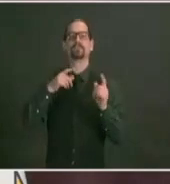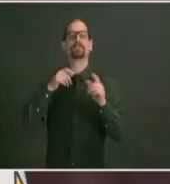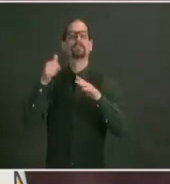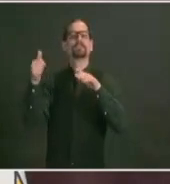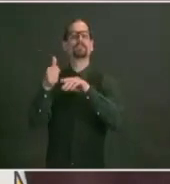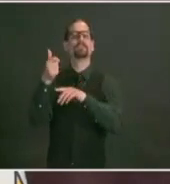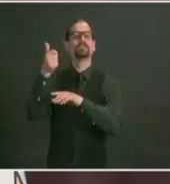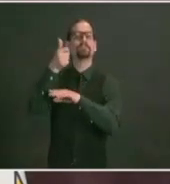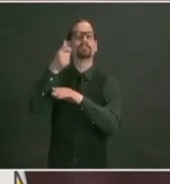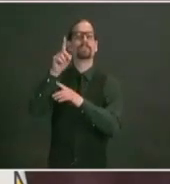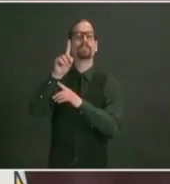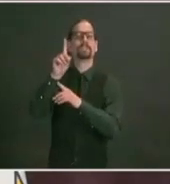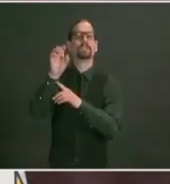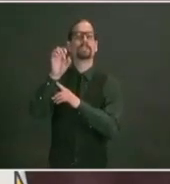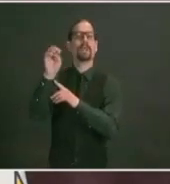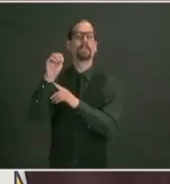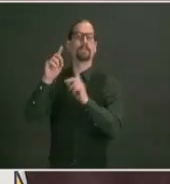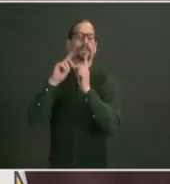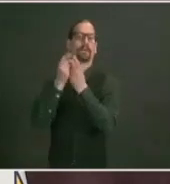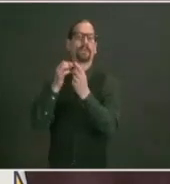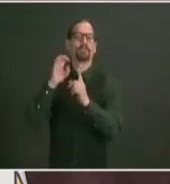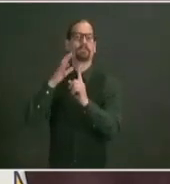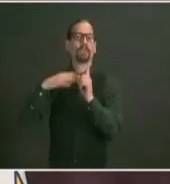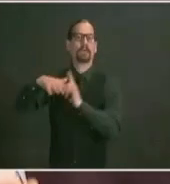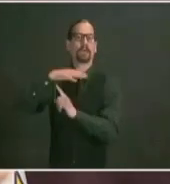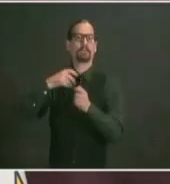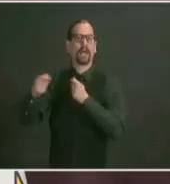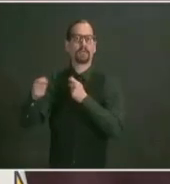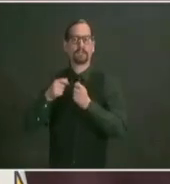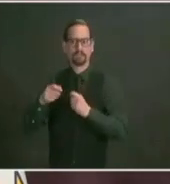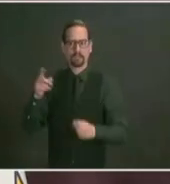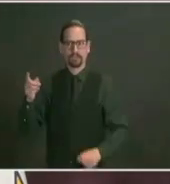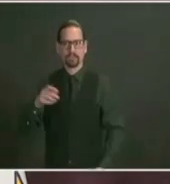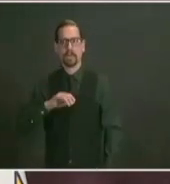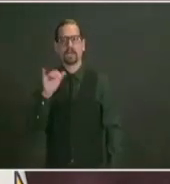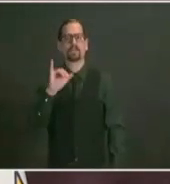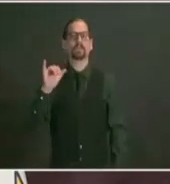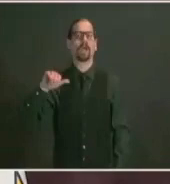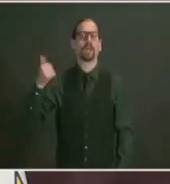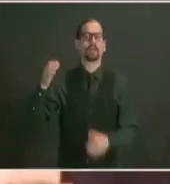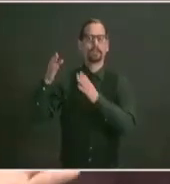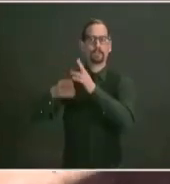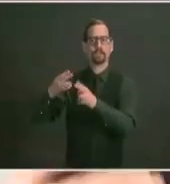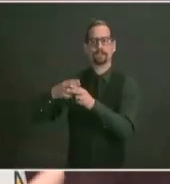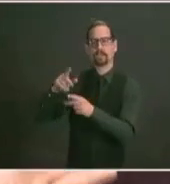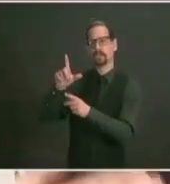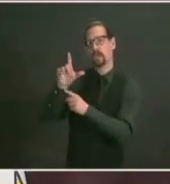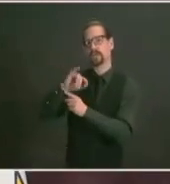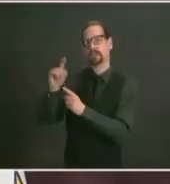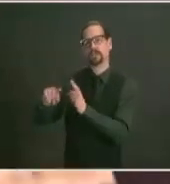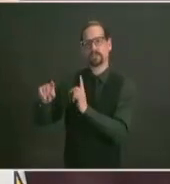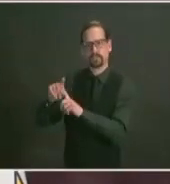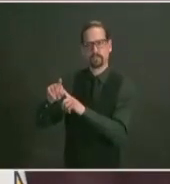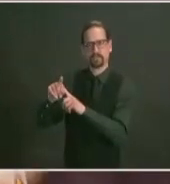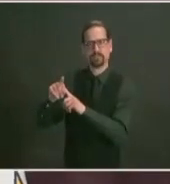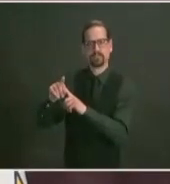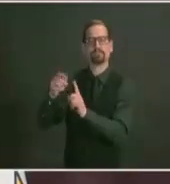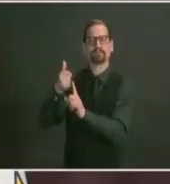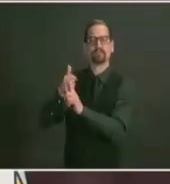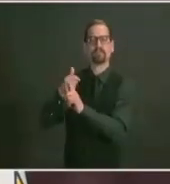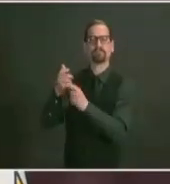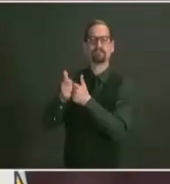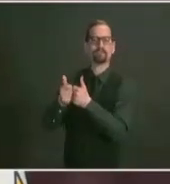the department of business regulation very much as well so we have been receiving inquiries about doing events still larger than